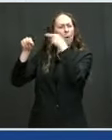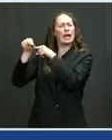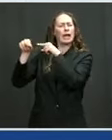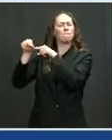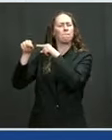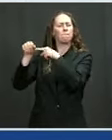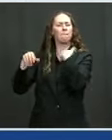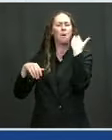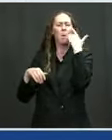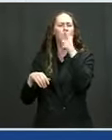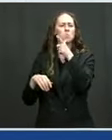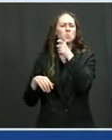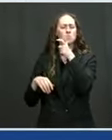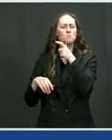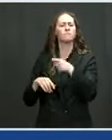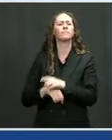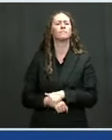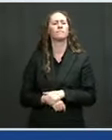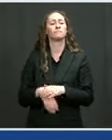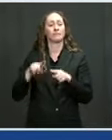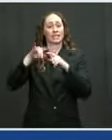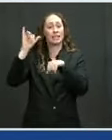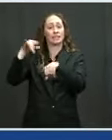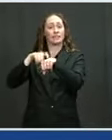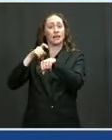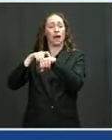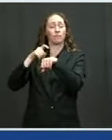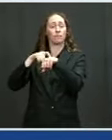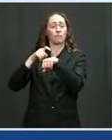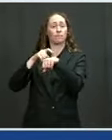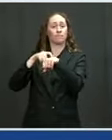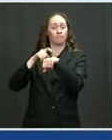On his deathbed, like many, I called John to speak to him.